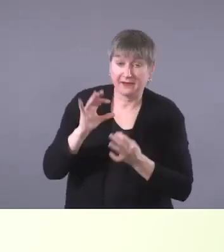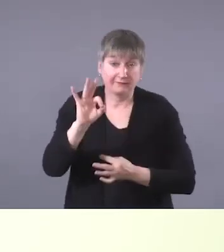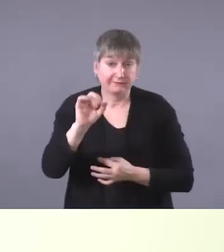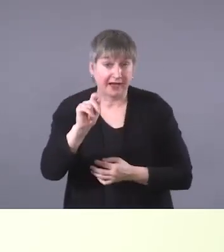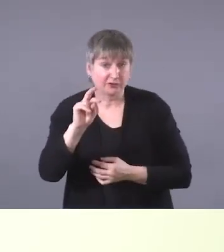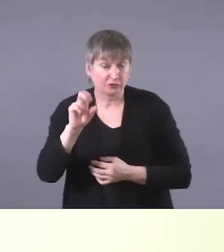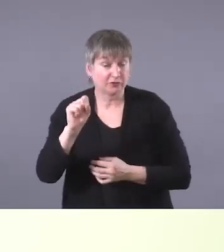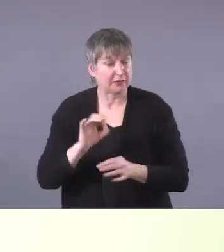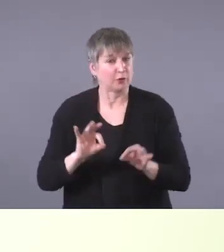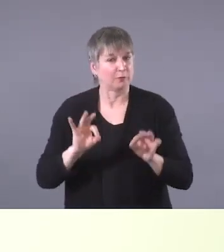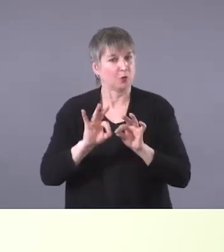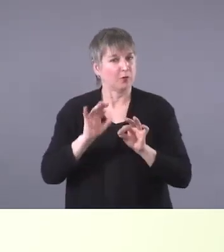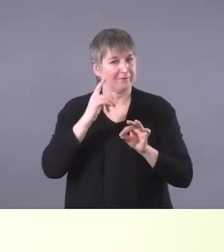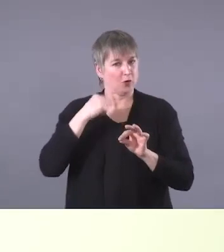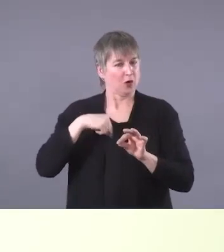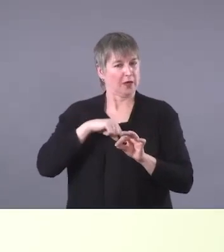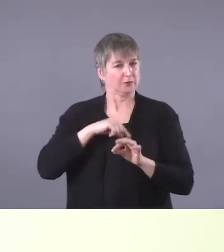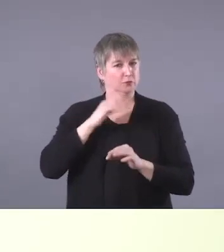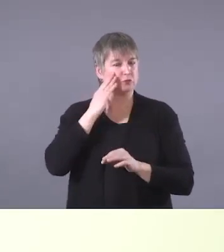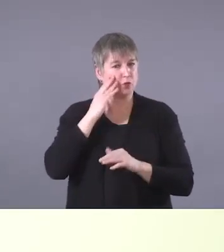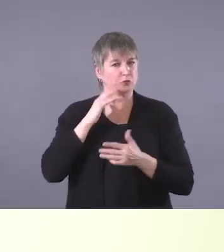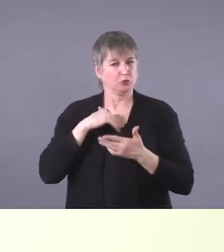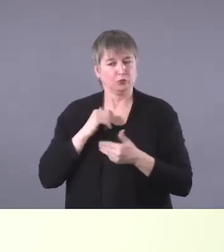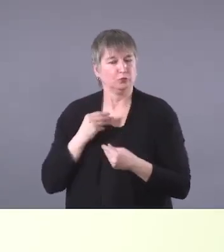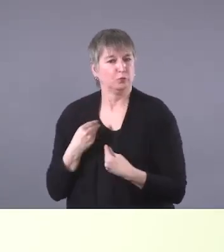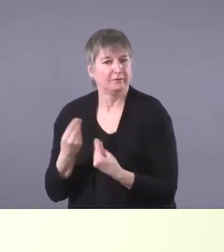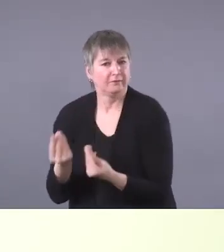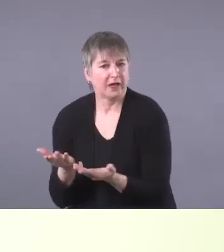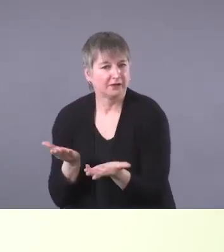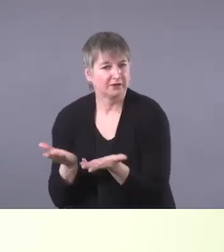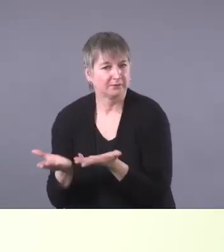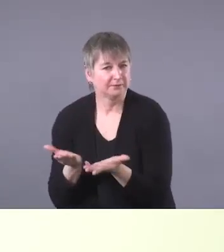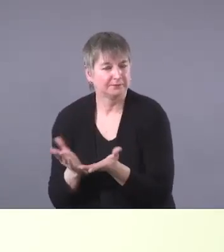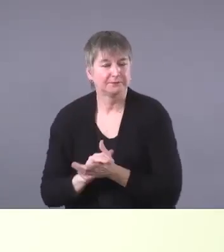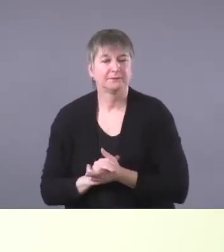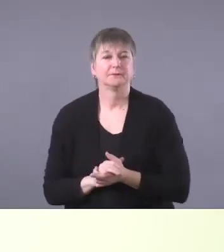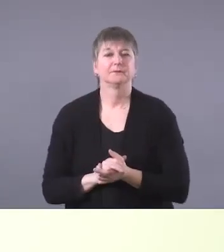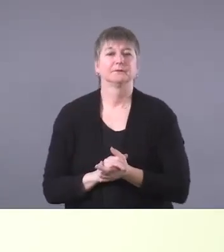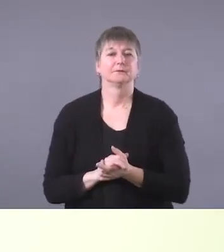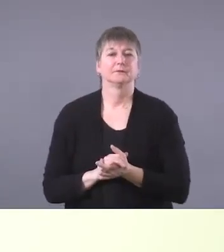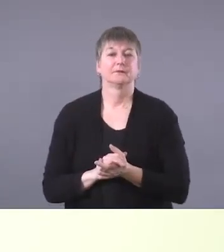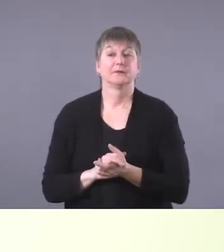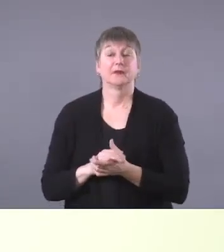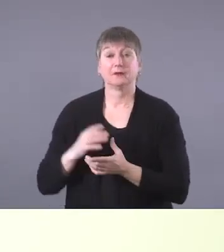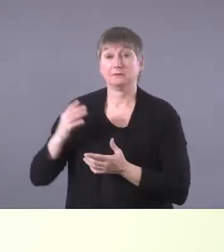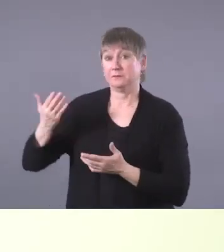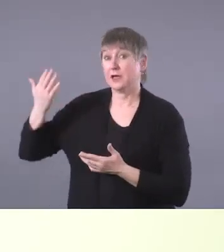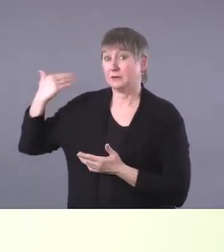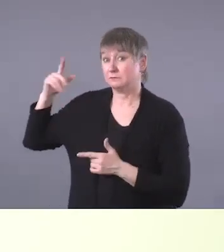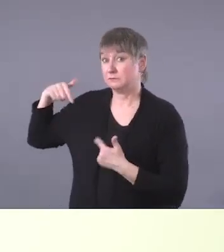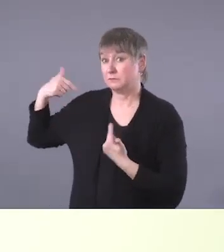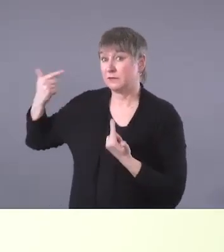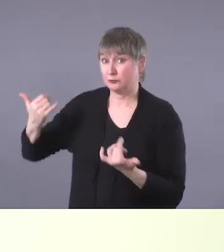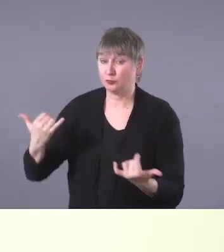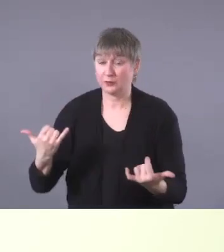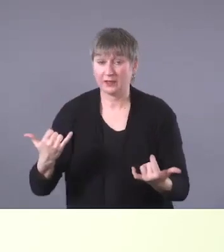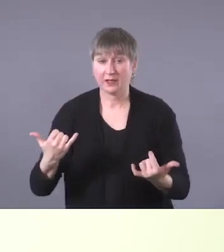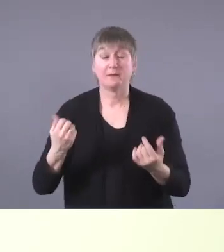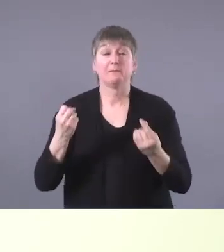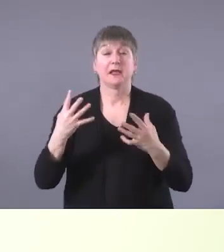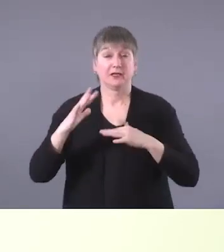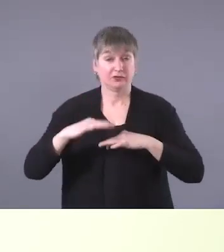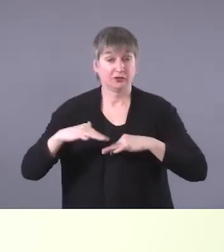in our approach to service provision. Um, historically and still today, many indigenous communities practice